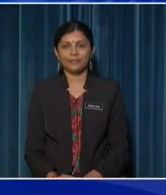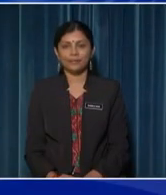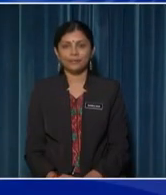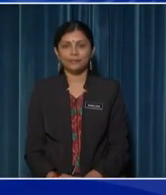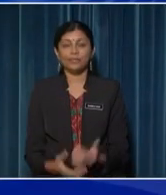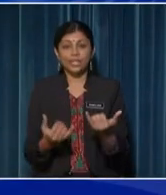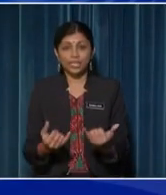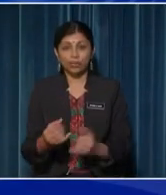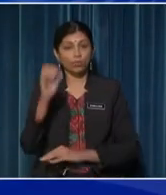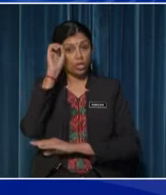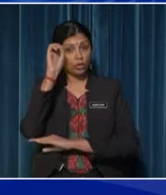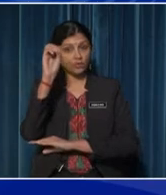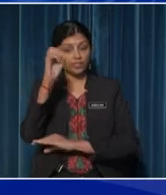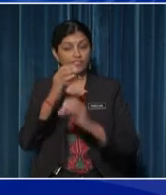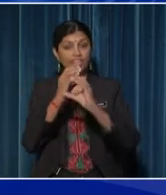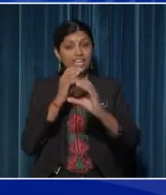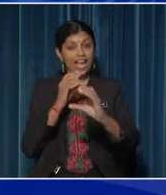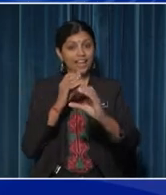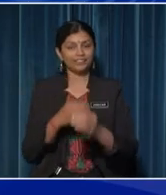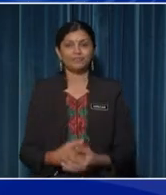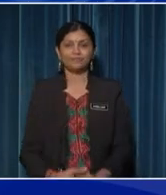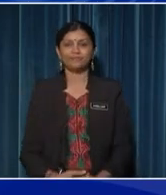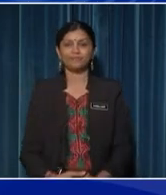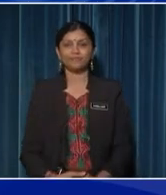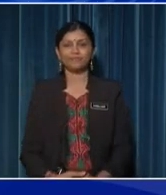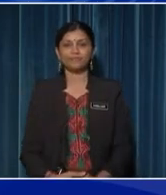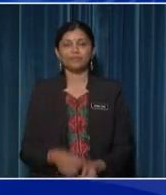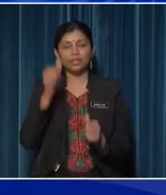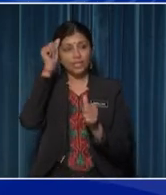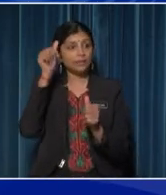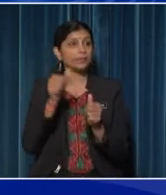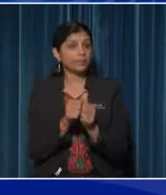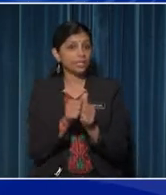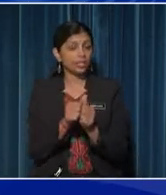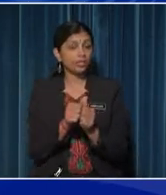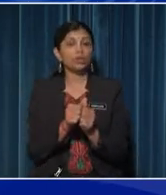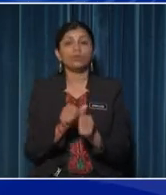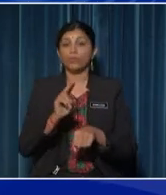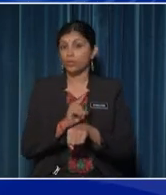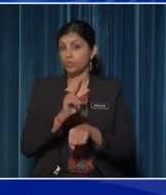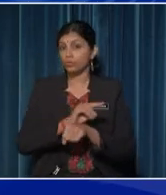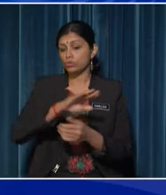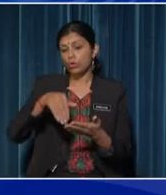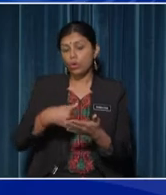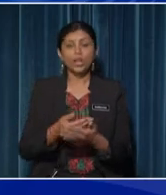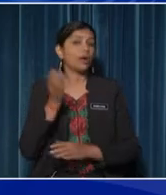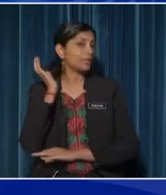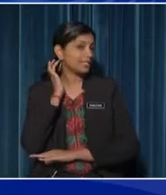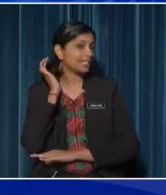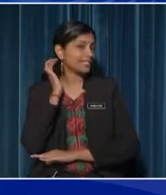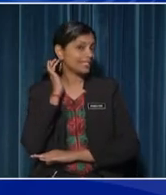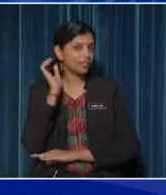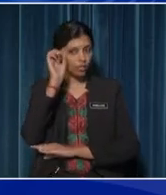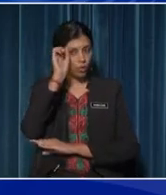Let's observe a car now Remember that we will use all our senses to